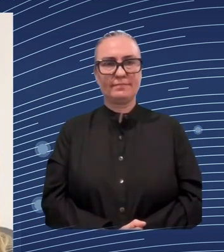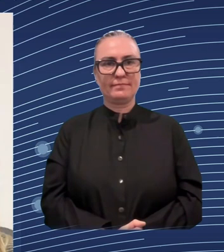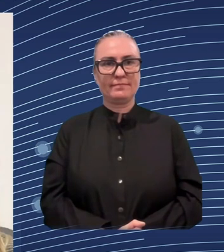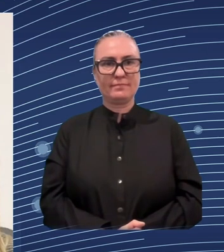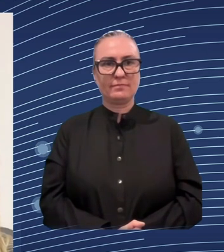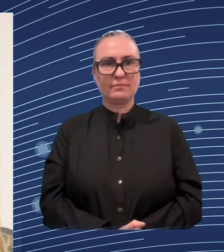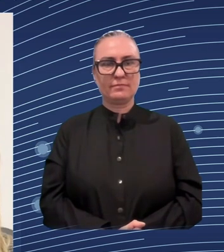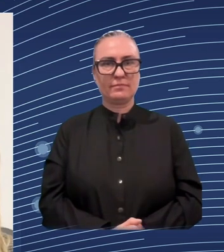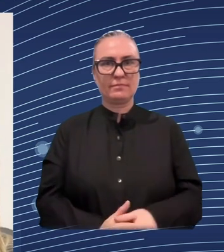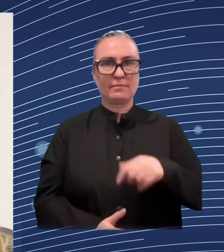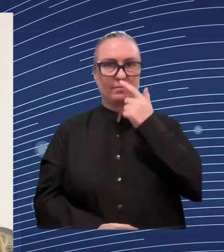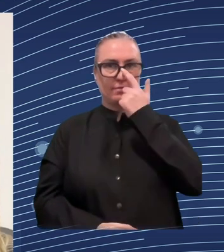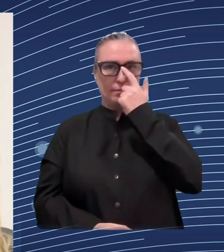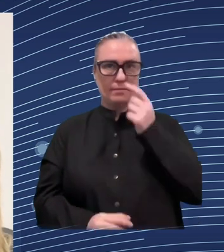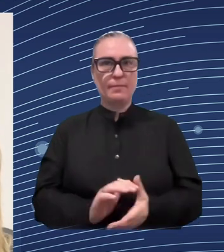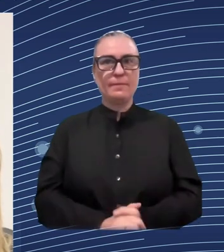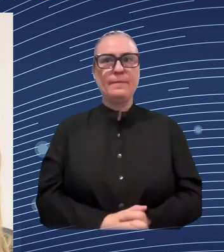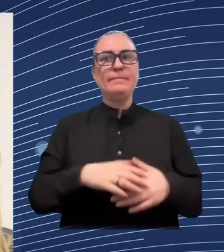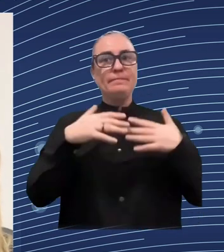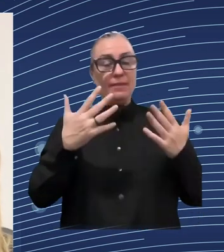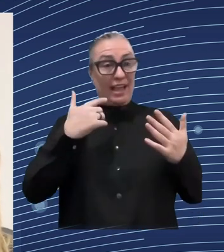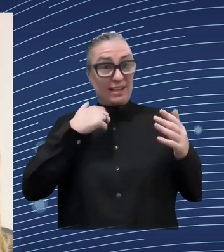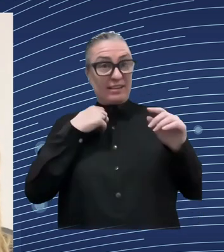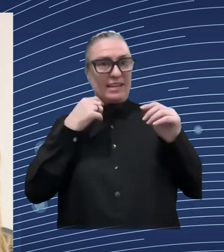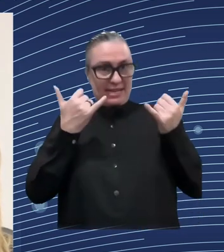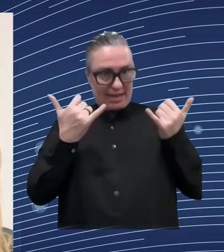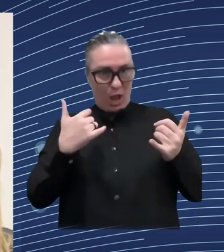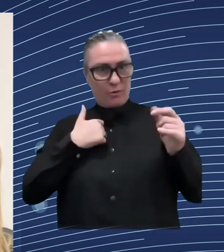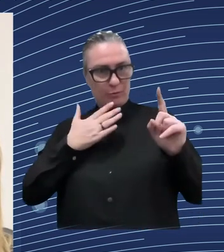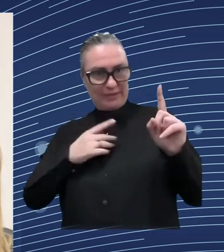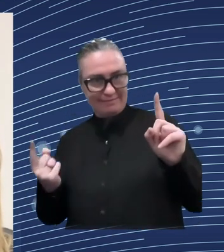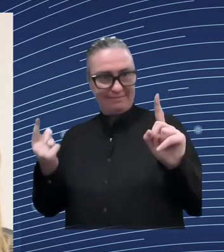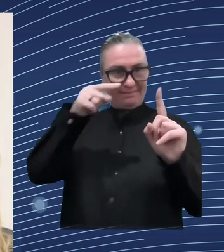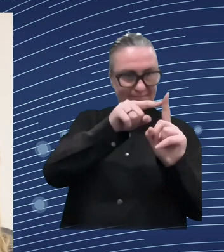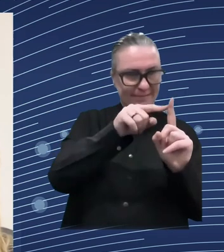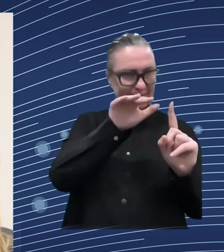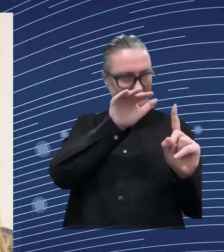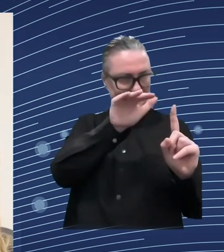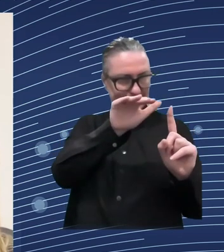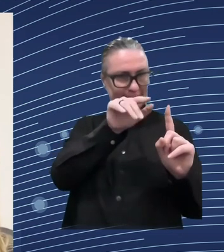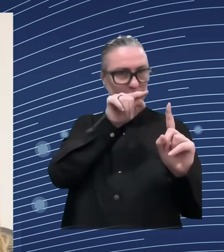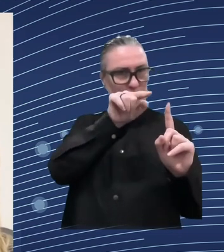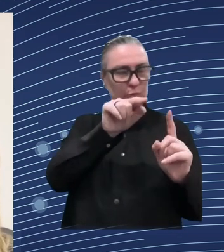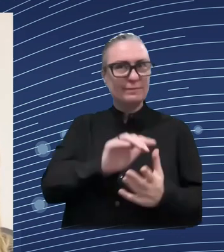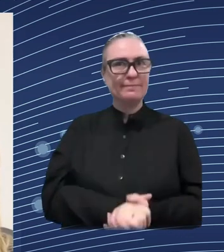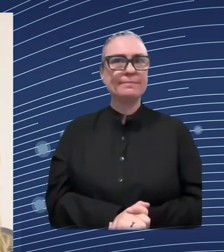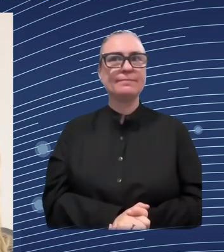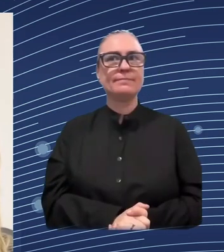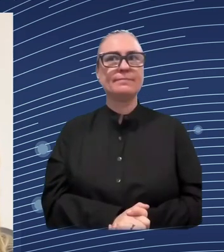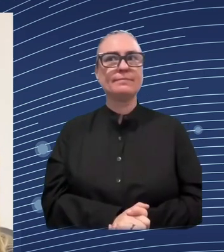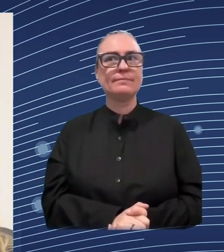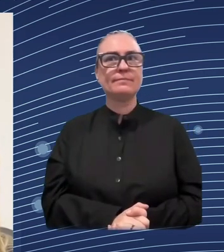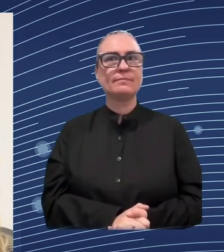focus on support now um but of course there is also the longer term run when we look at pre-accession where do you see the